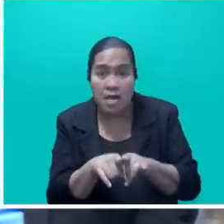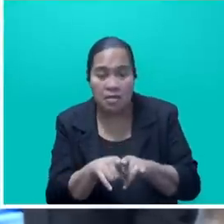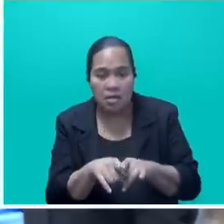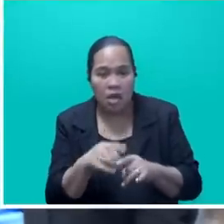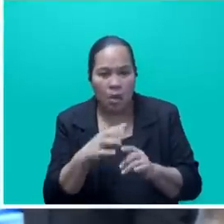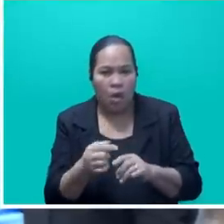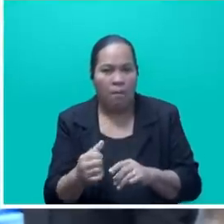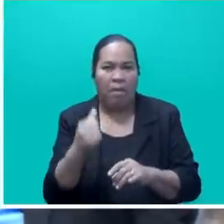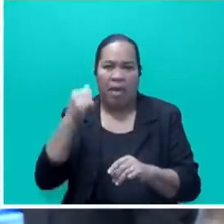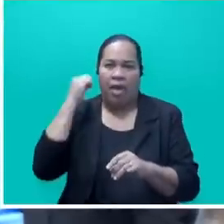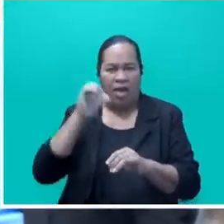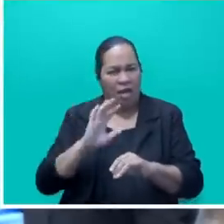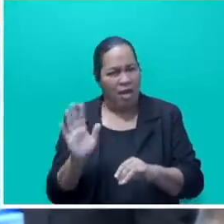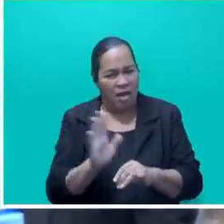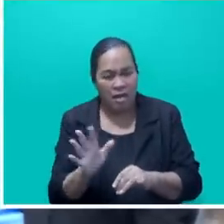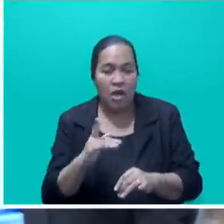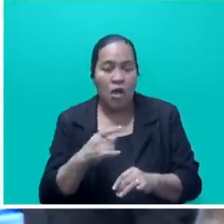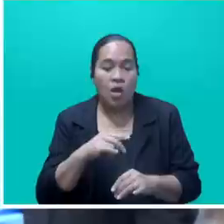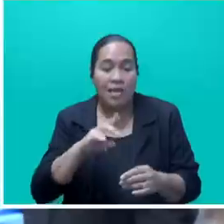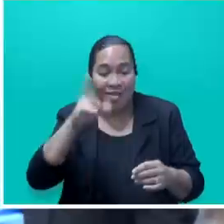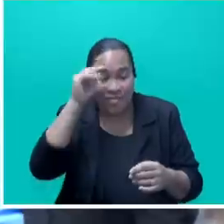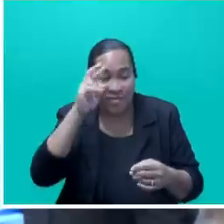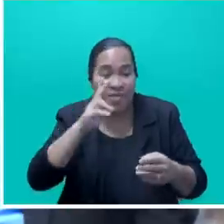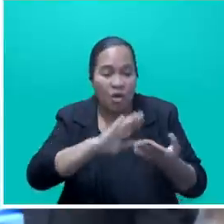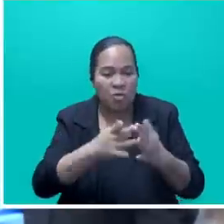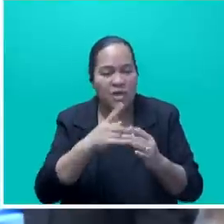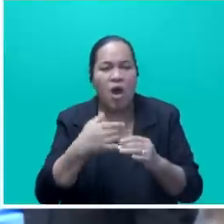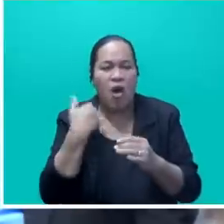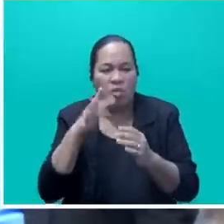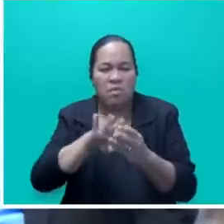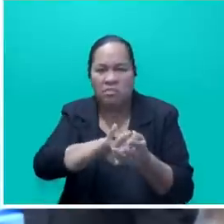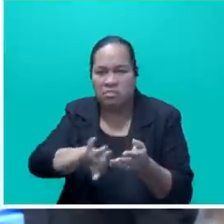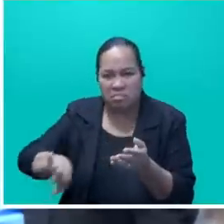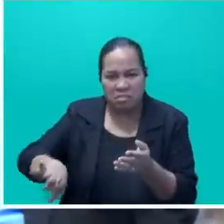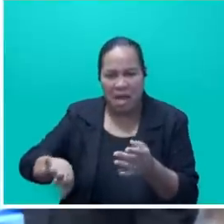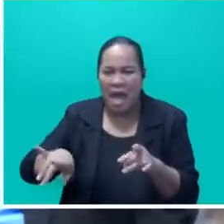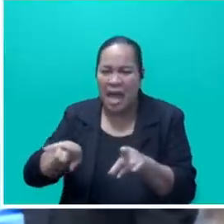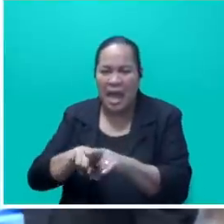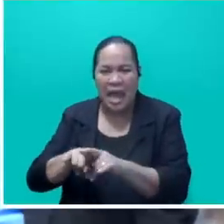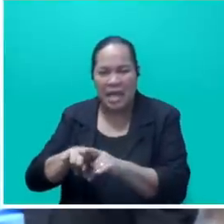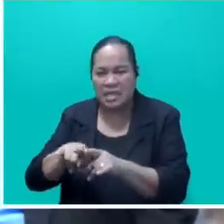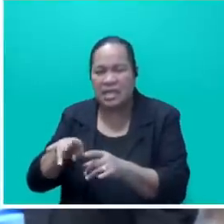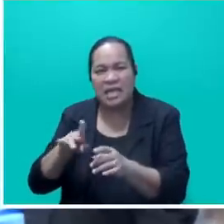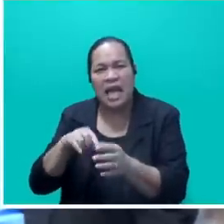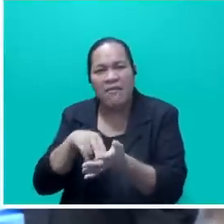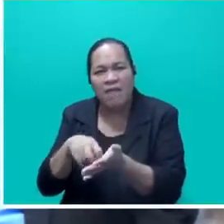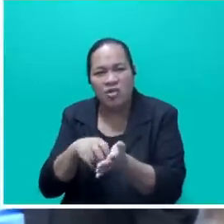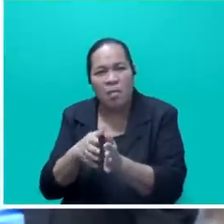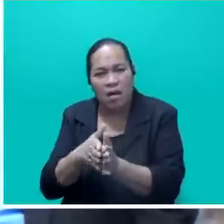going back in time. Indigenous communities have been marginalized to the point of being considered amongst the vulnerable today.